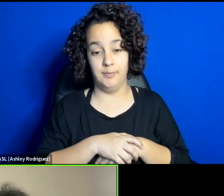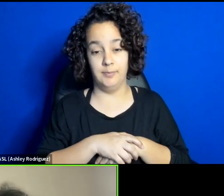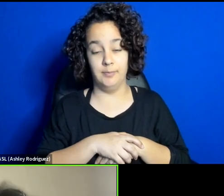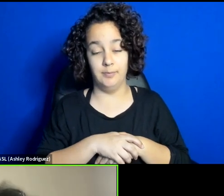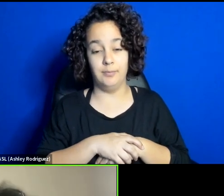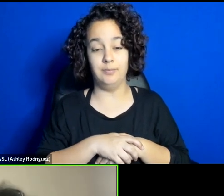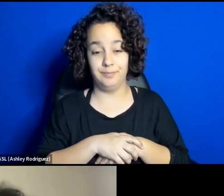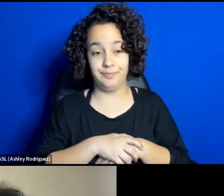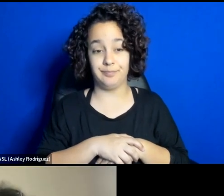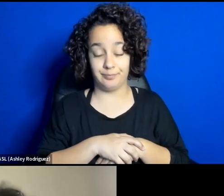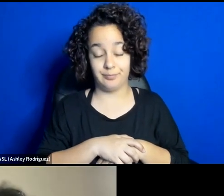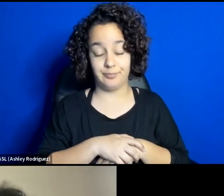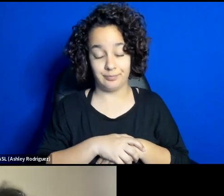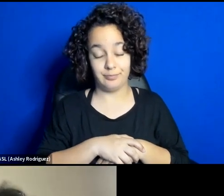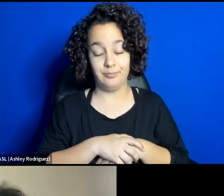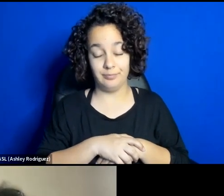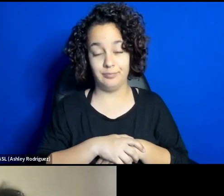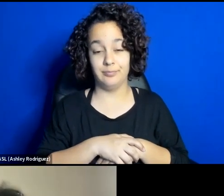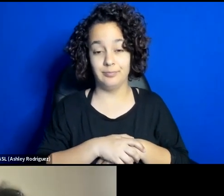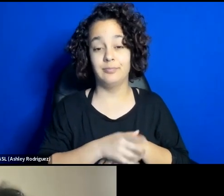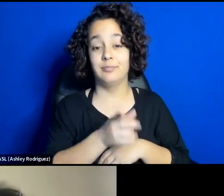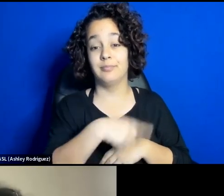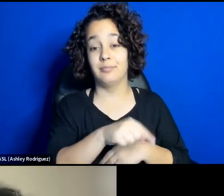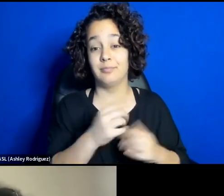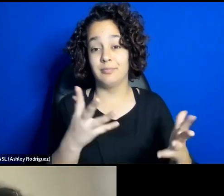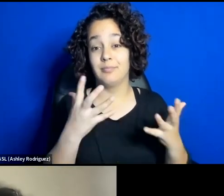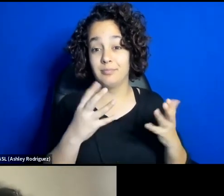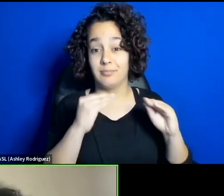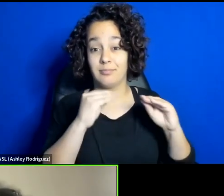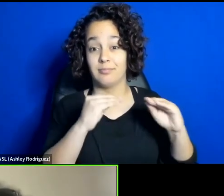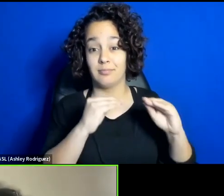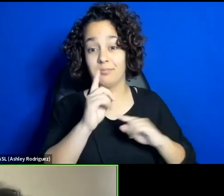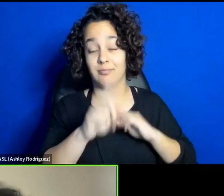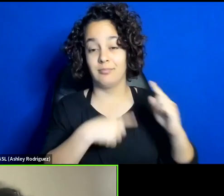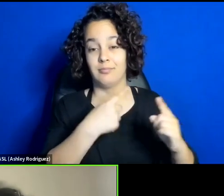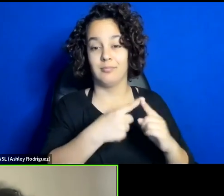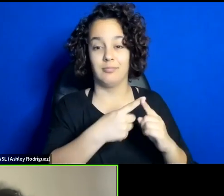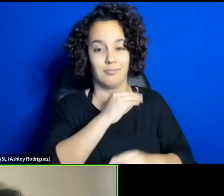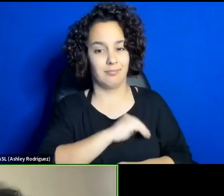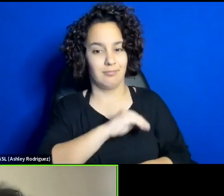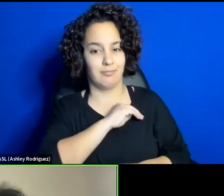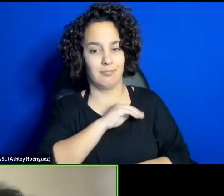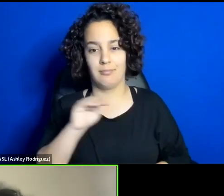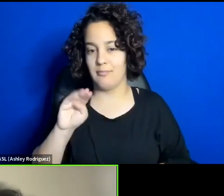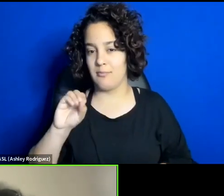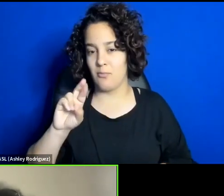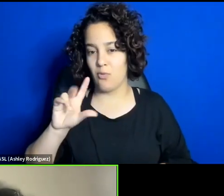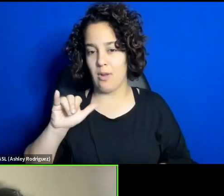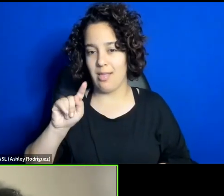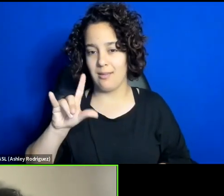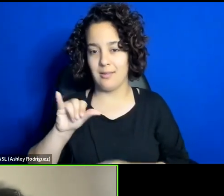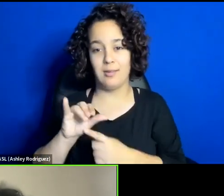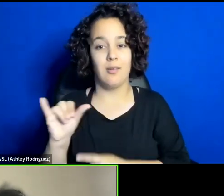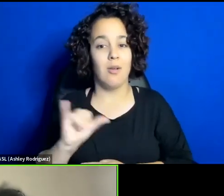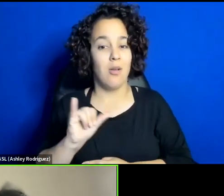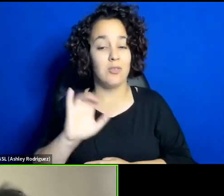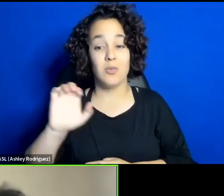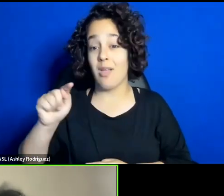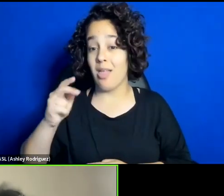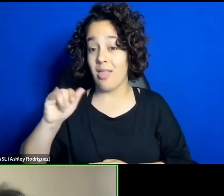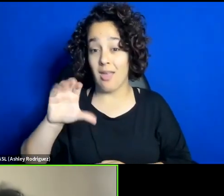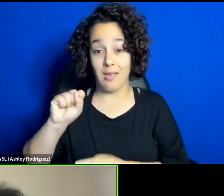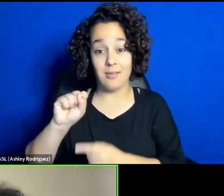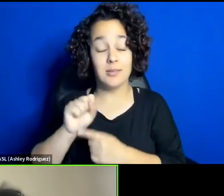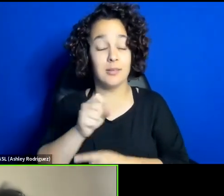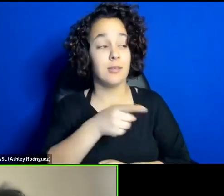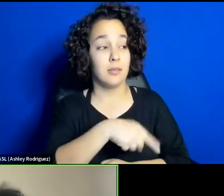to teach its own morality, to teach ethics as they wanted. Although this